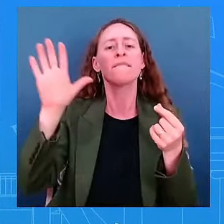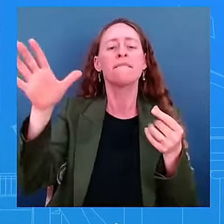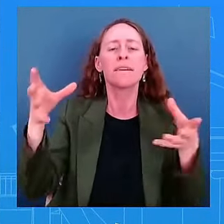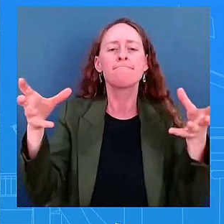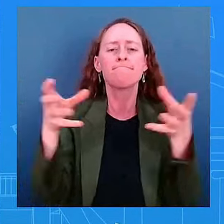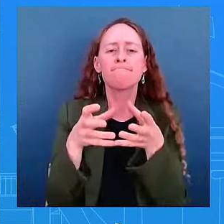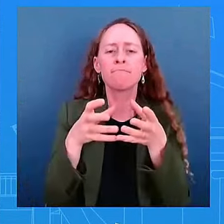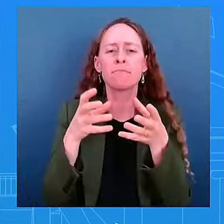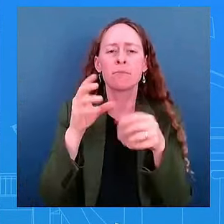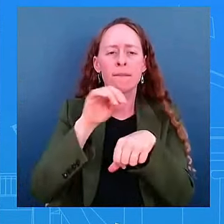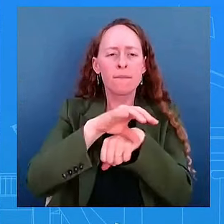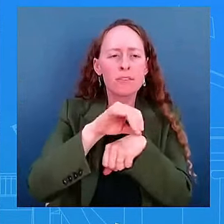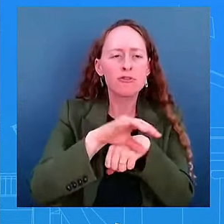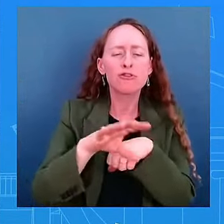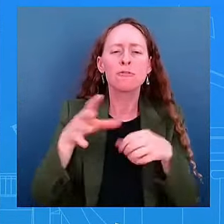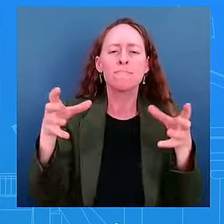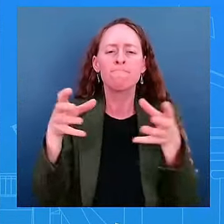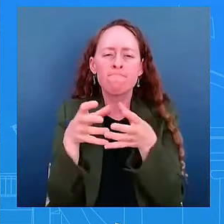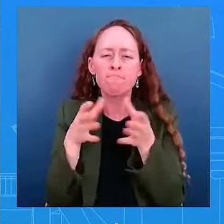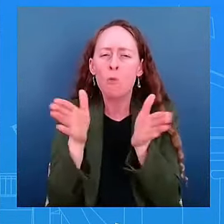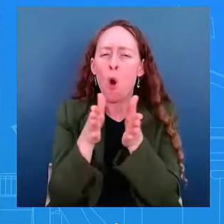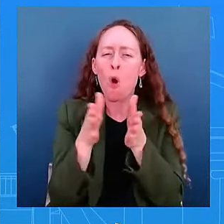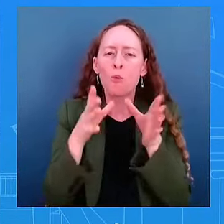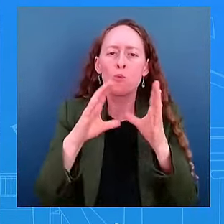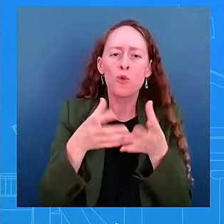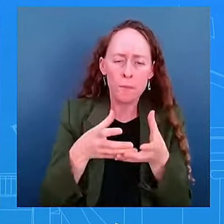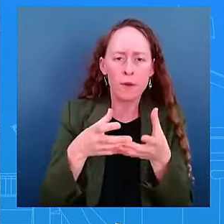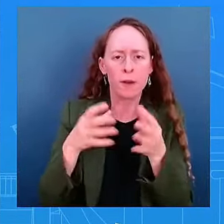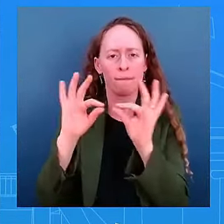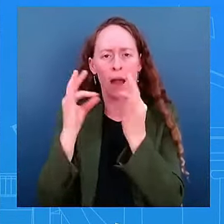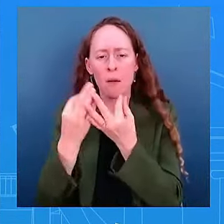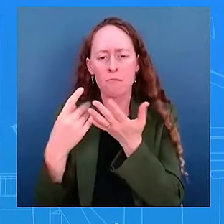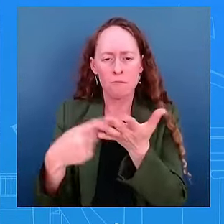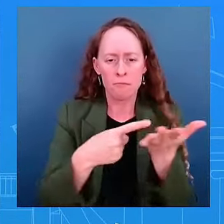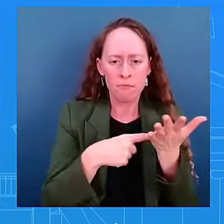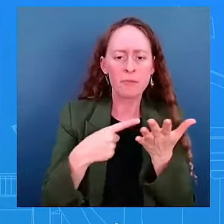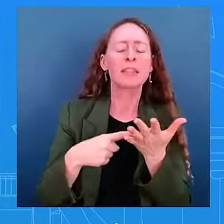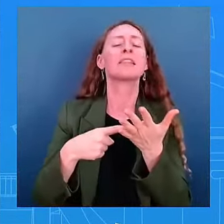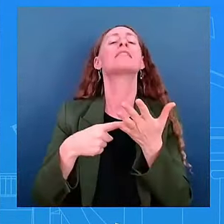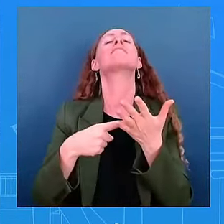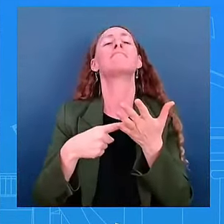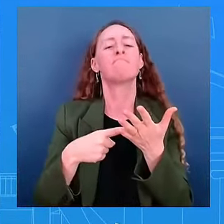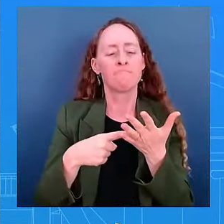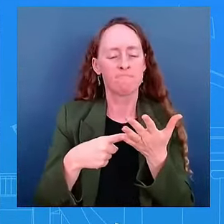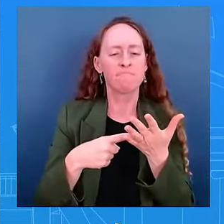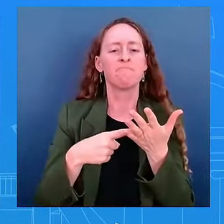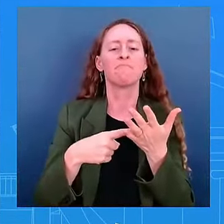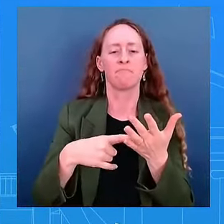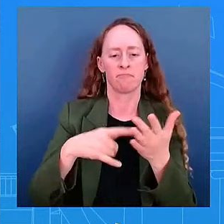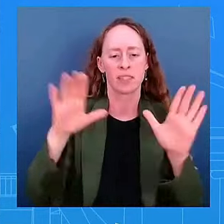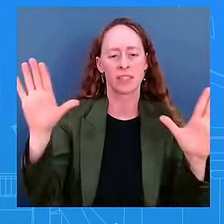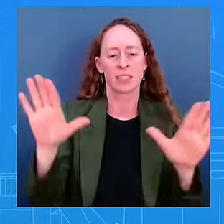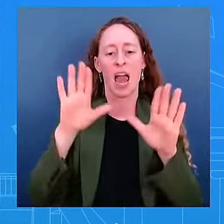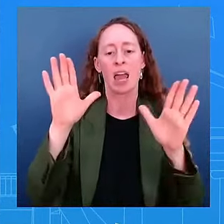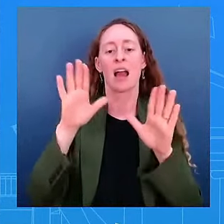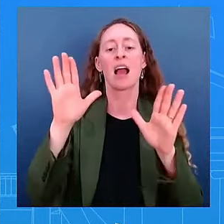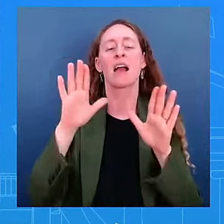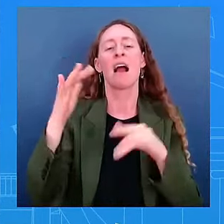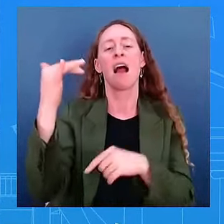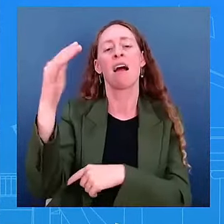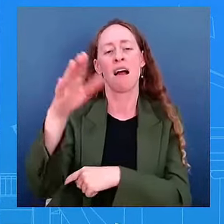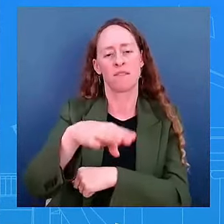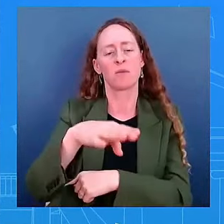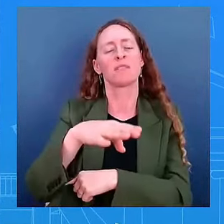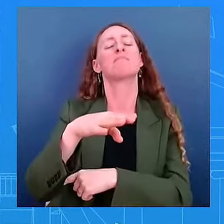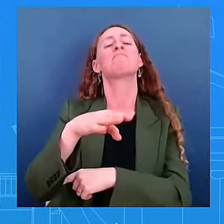when the decision started. Sunday he made the final, Sunday afternoon he made the final decision. That's where we were. And we've